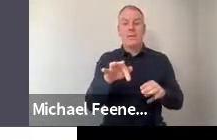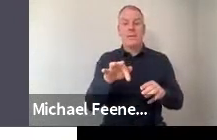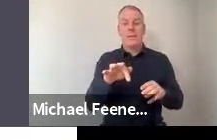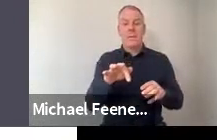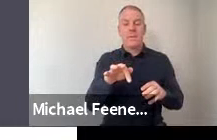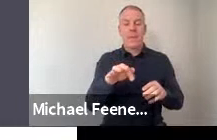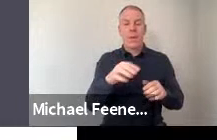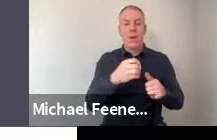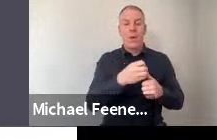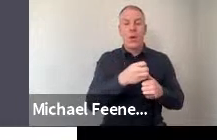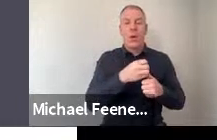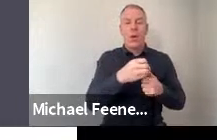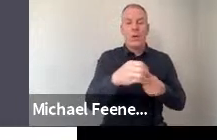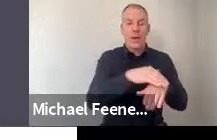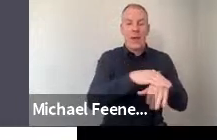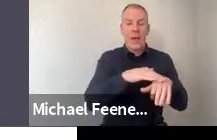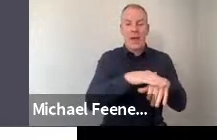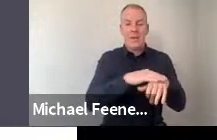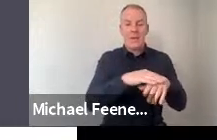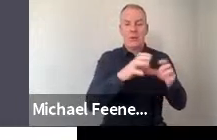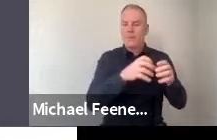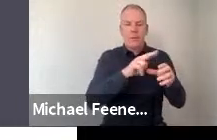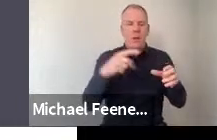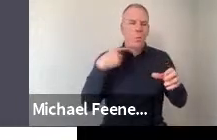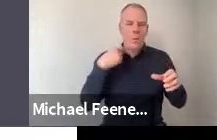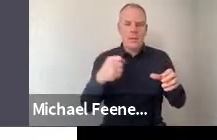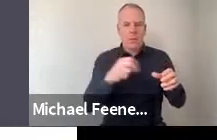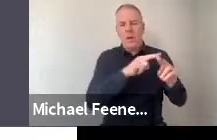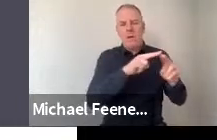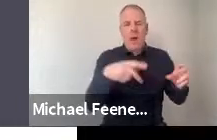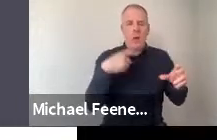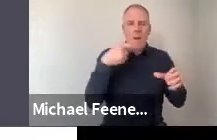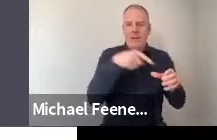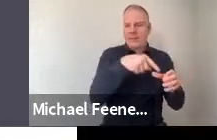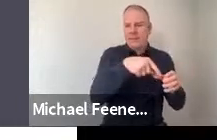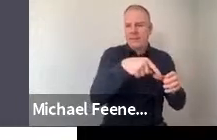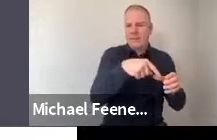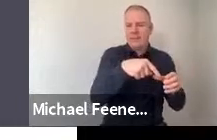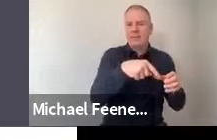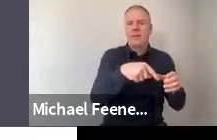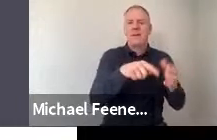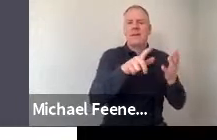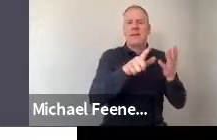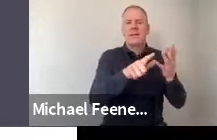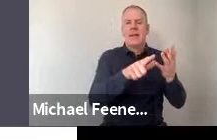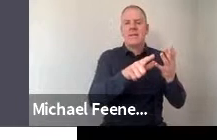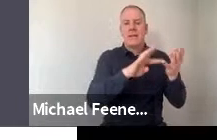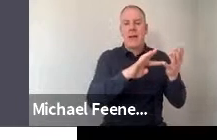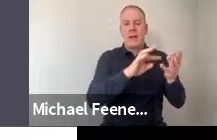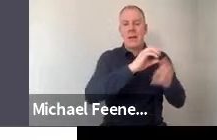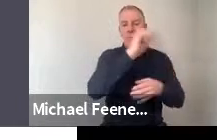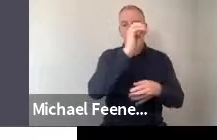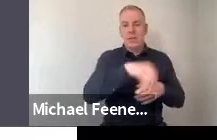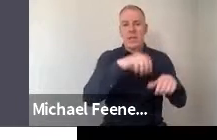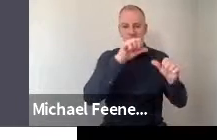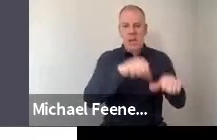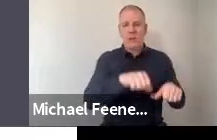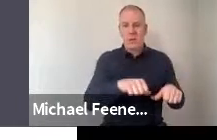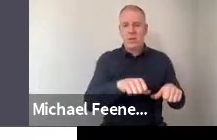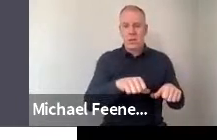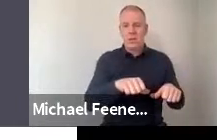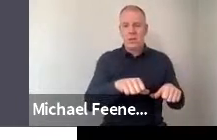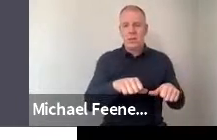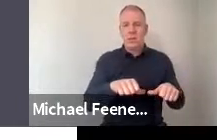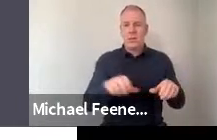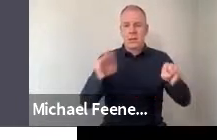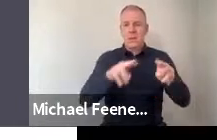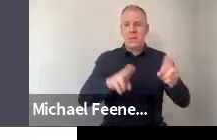other ethnic groups than white. the non-white respondents, 79% agreed with the idea that